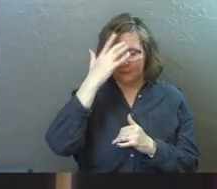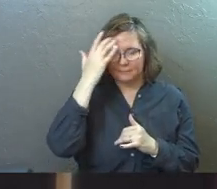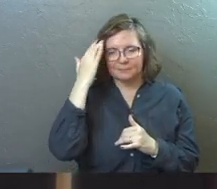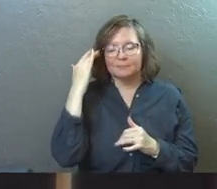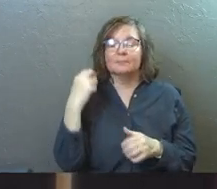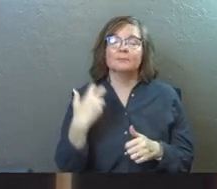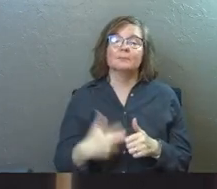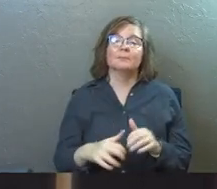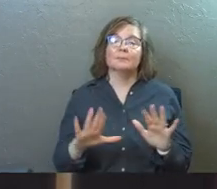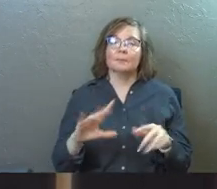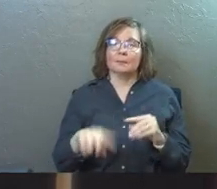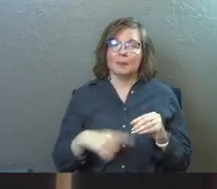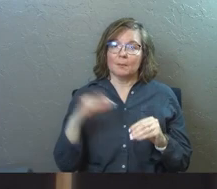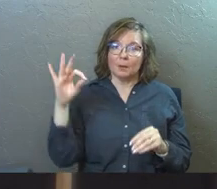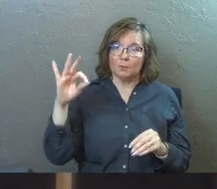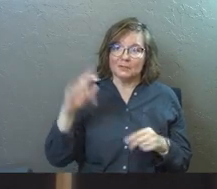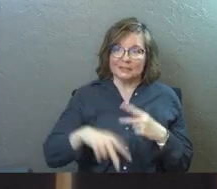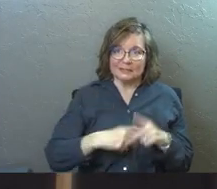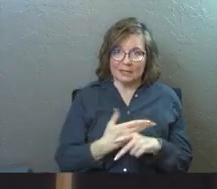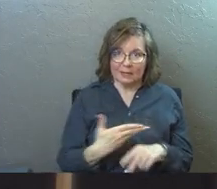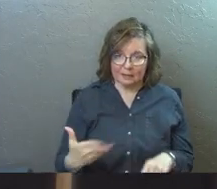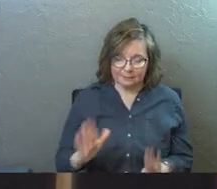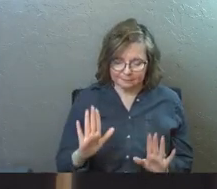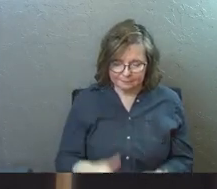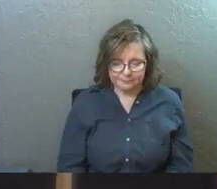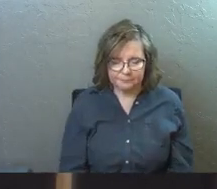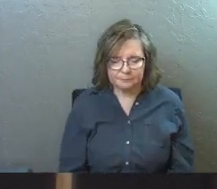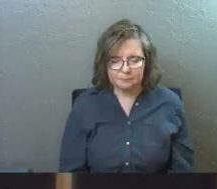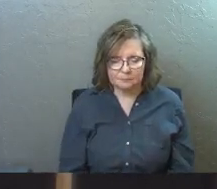Part of what's hard about preaching this kind of thing